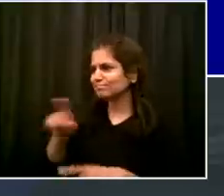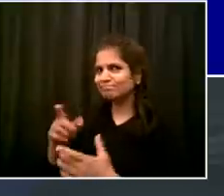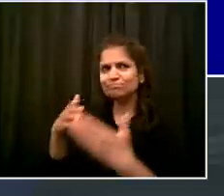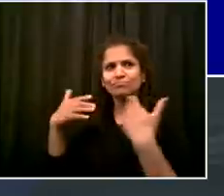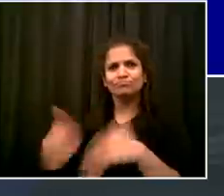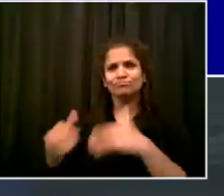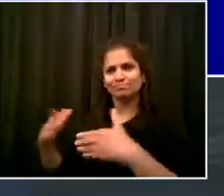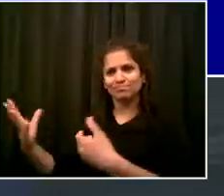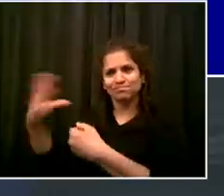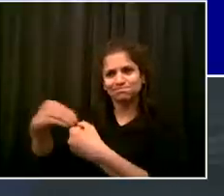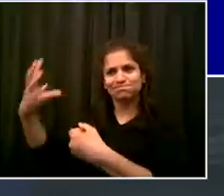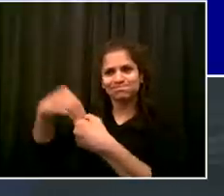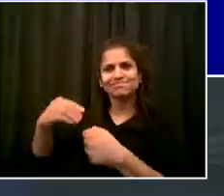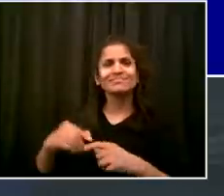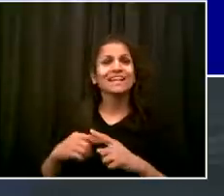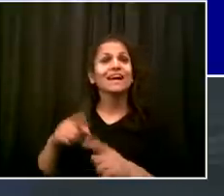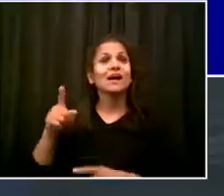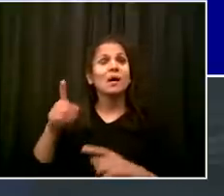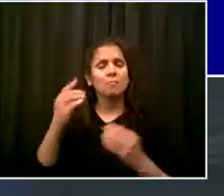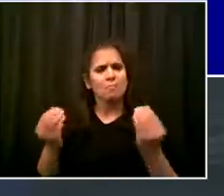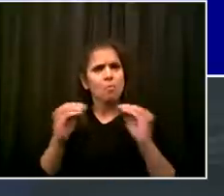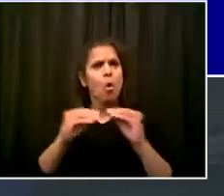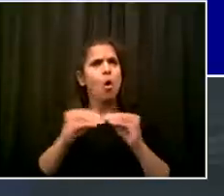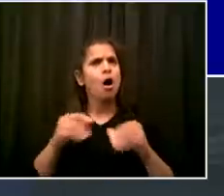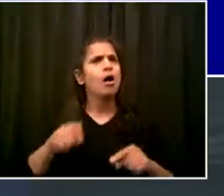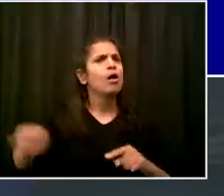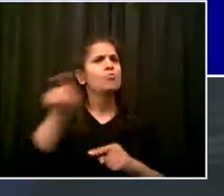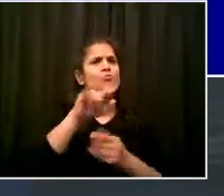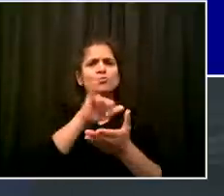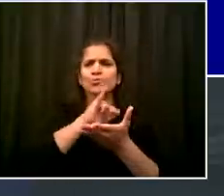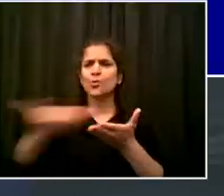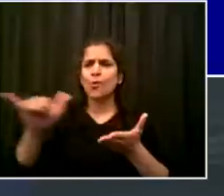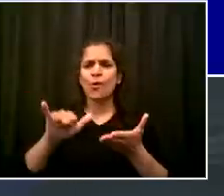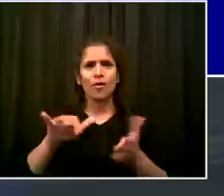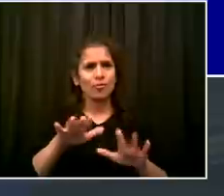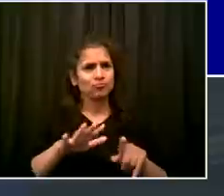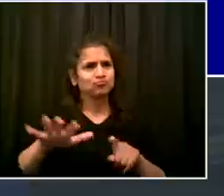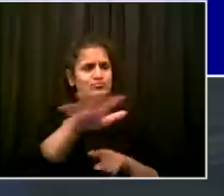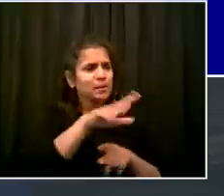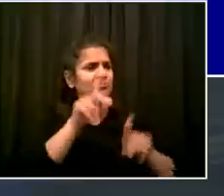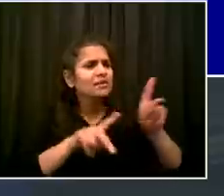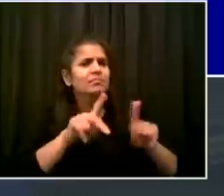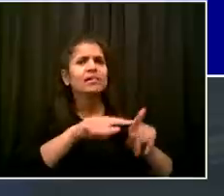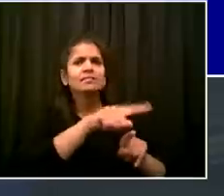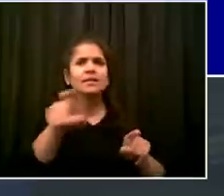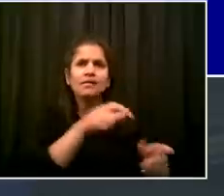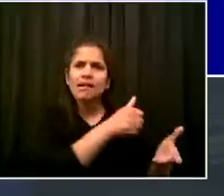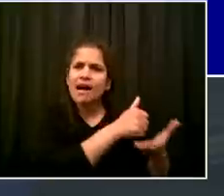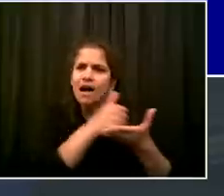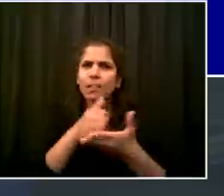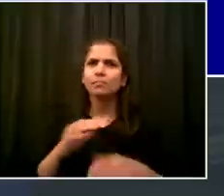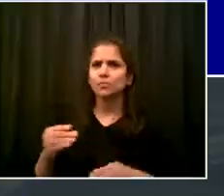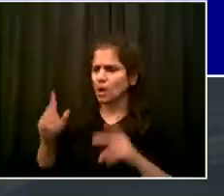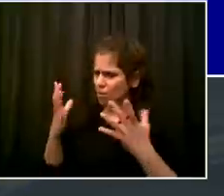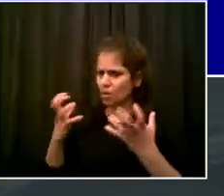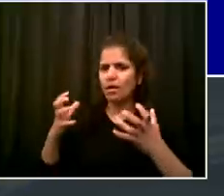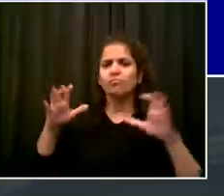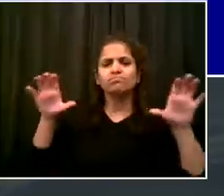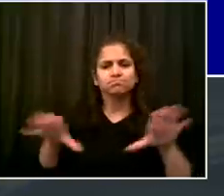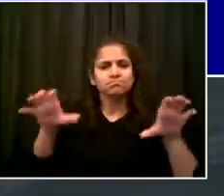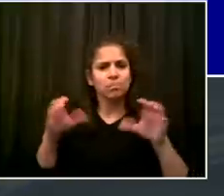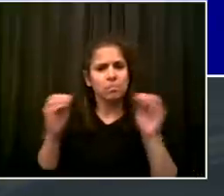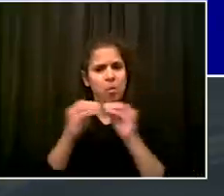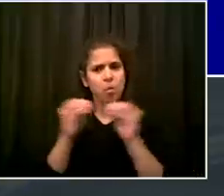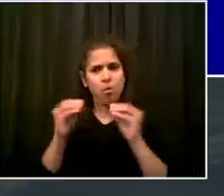more. They want to find a way to contribute. They want to help. And I believe them because people have done amazing things. So here is another important